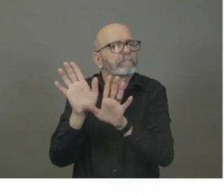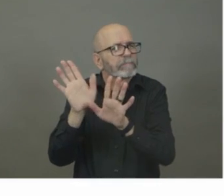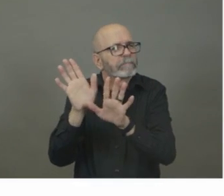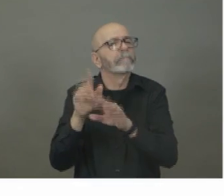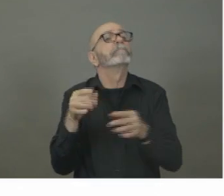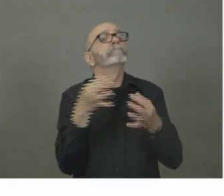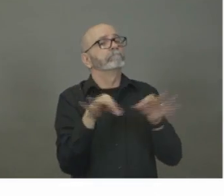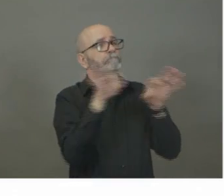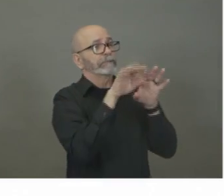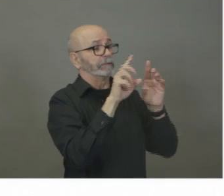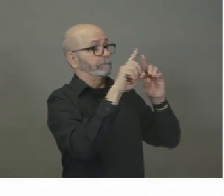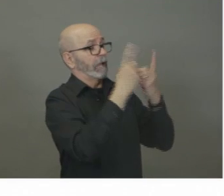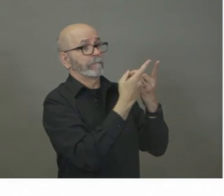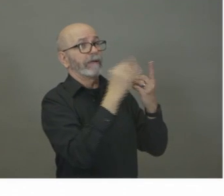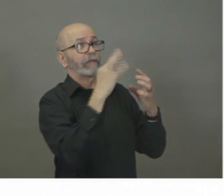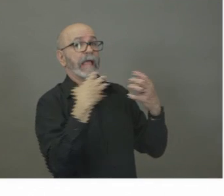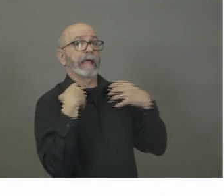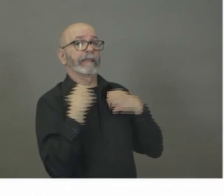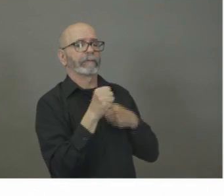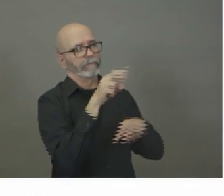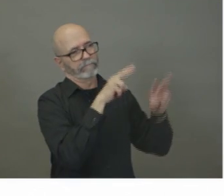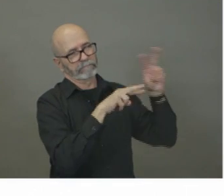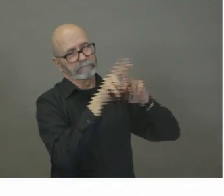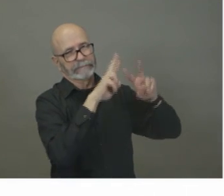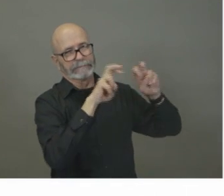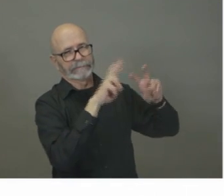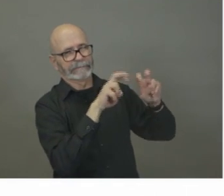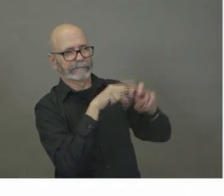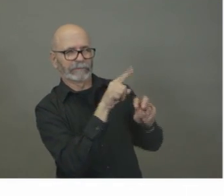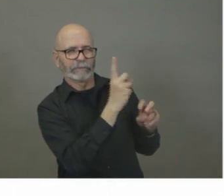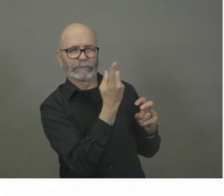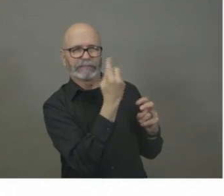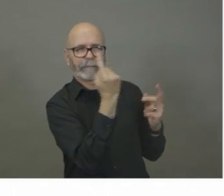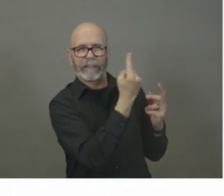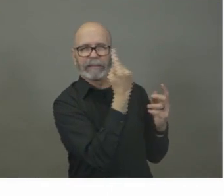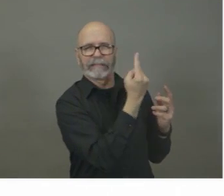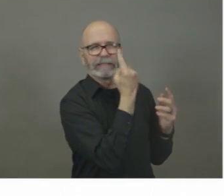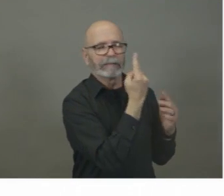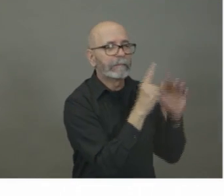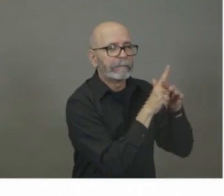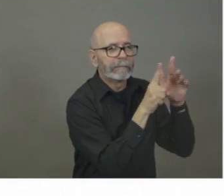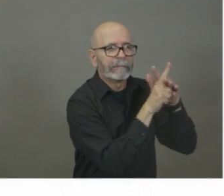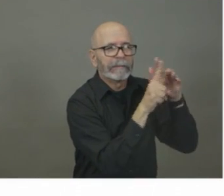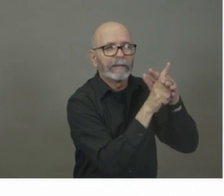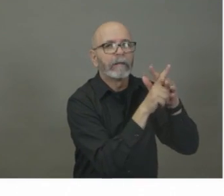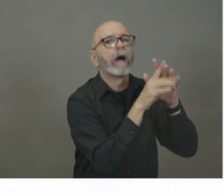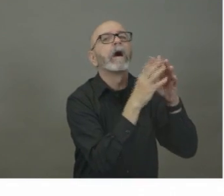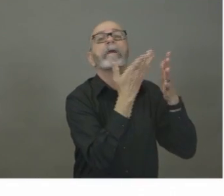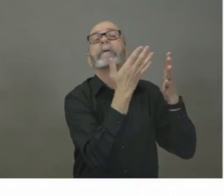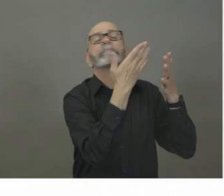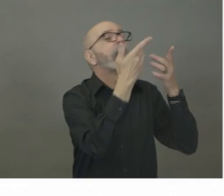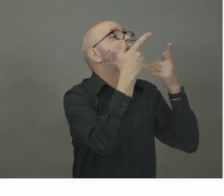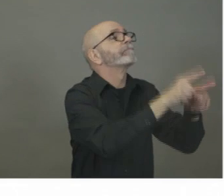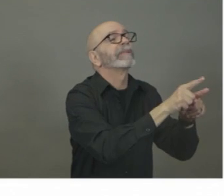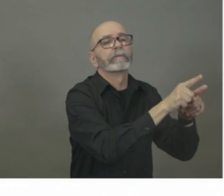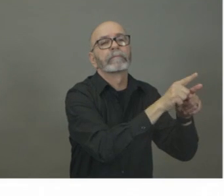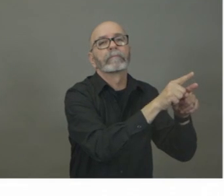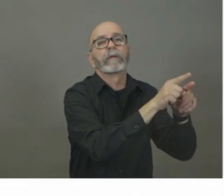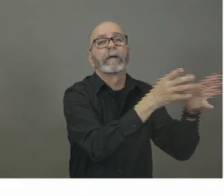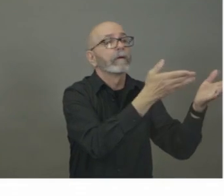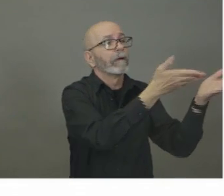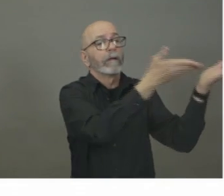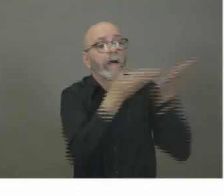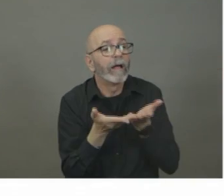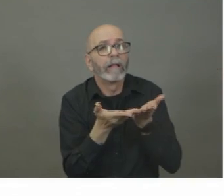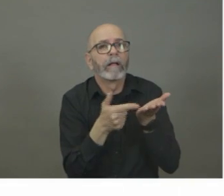let's be, you know, what, what we, we have to deal with this issue. What happens if we have the virus on a cruise ship that lands in our port? The last thing we need to do is